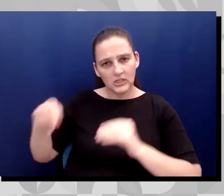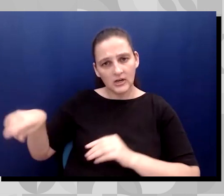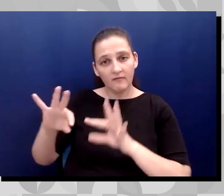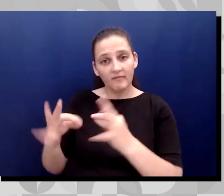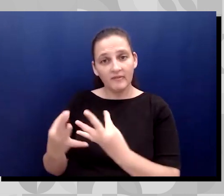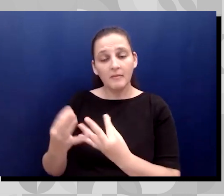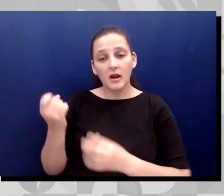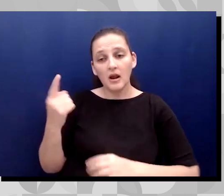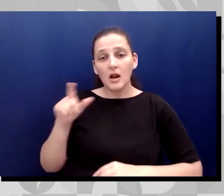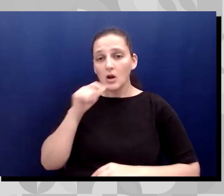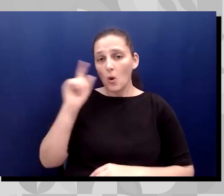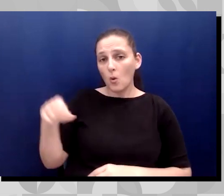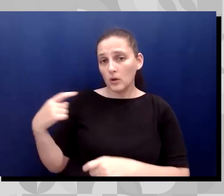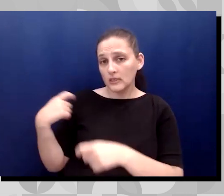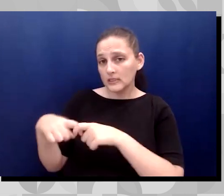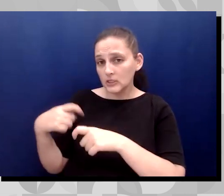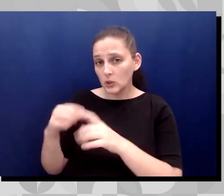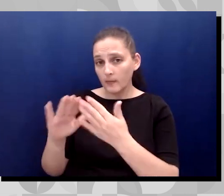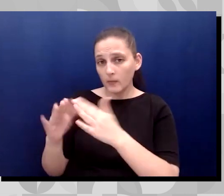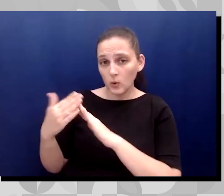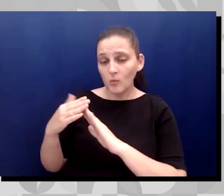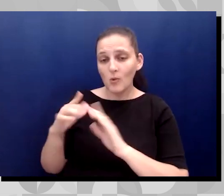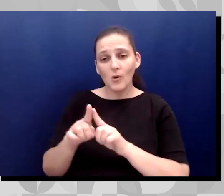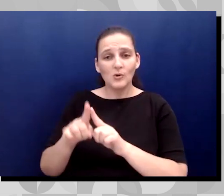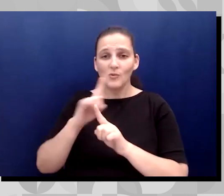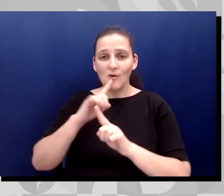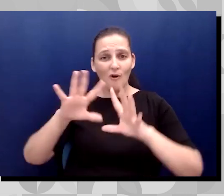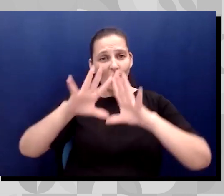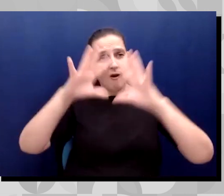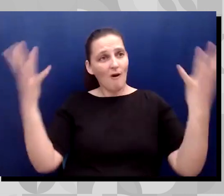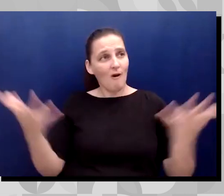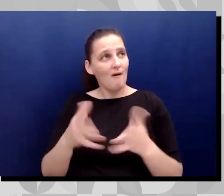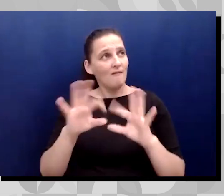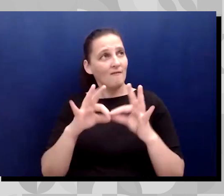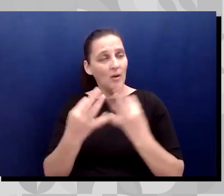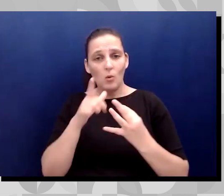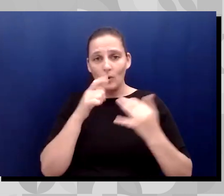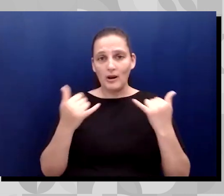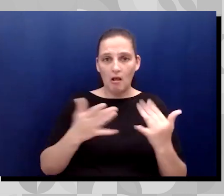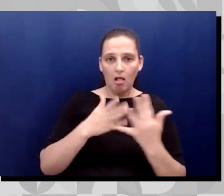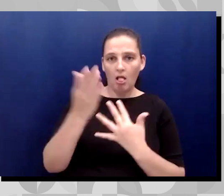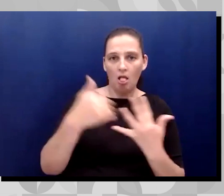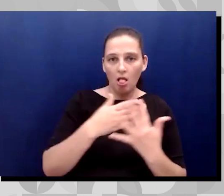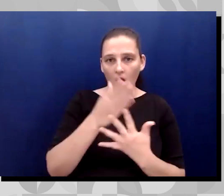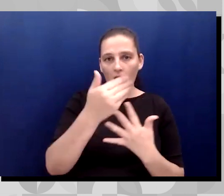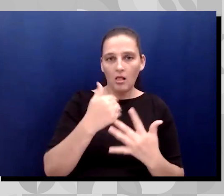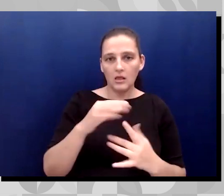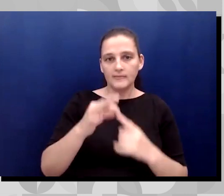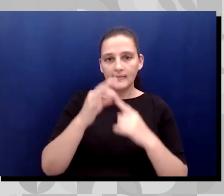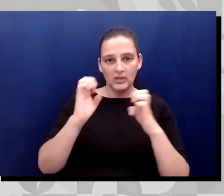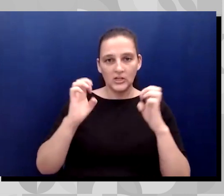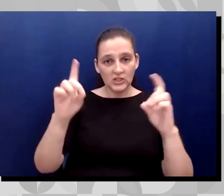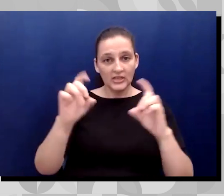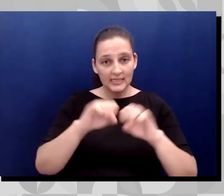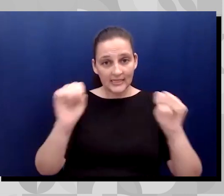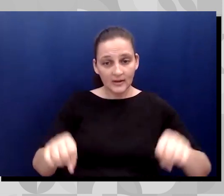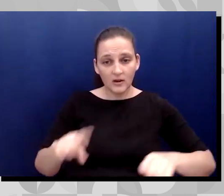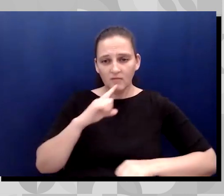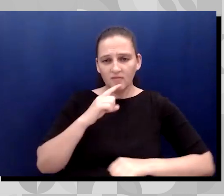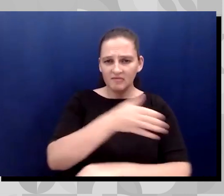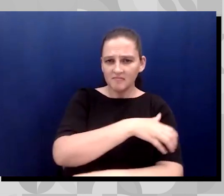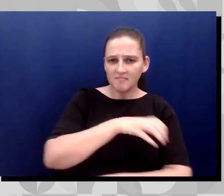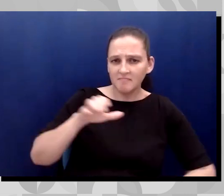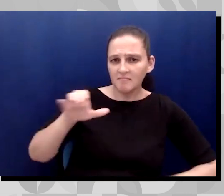you know, all families who are currently navigating those special education systems and empower them with more information and education.